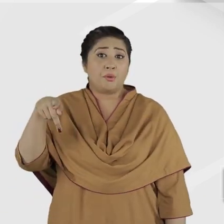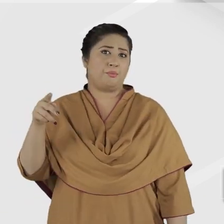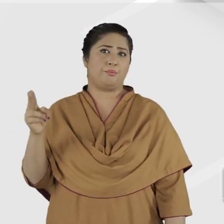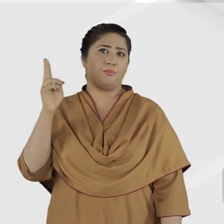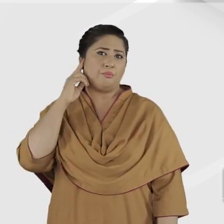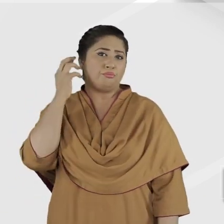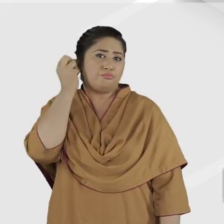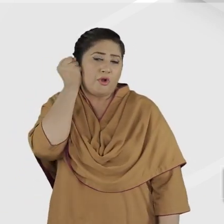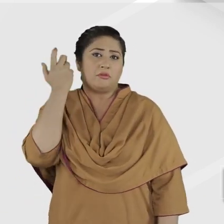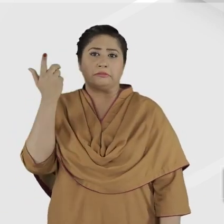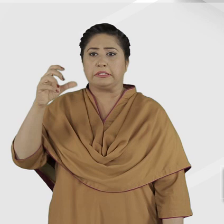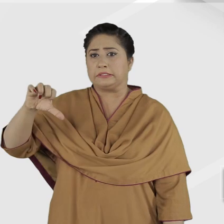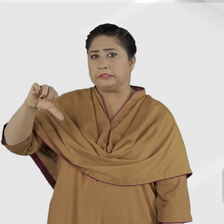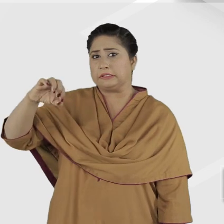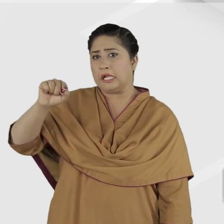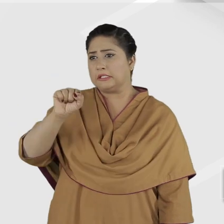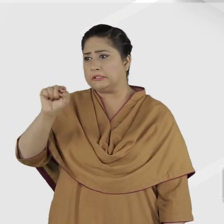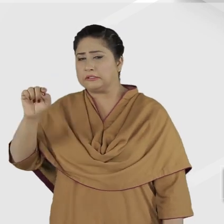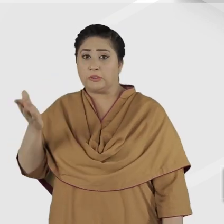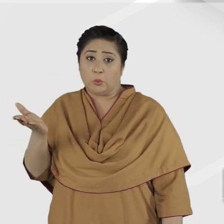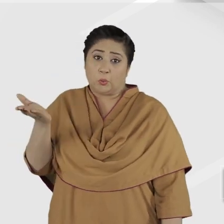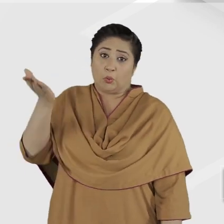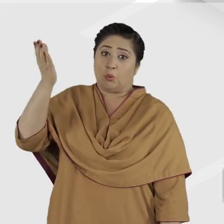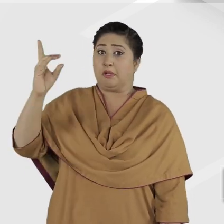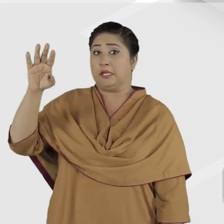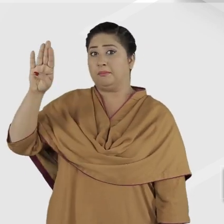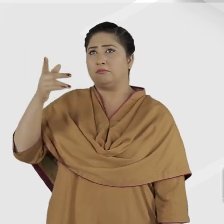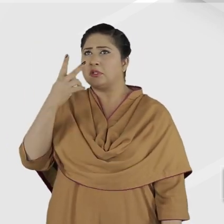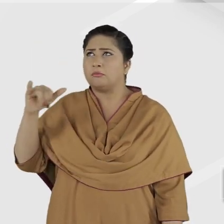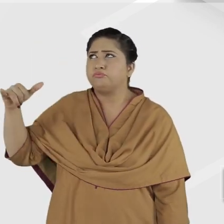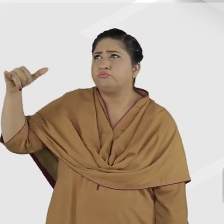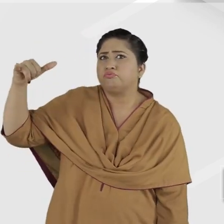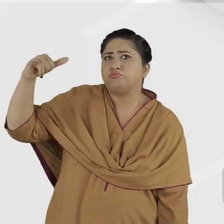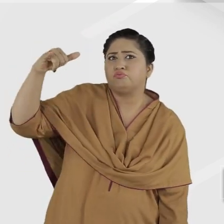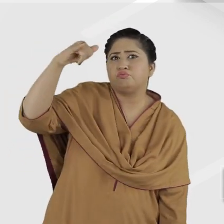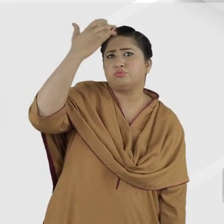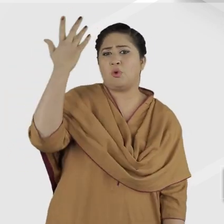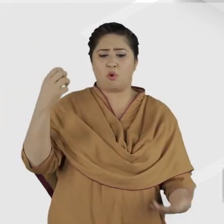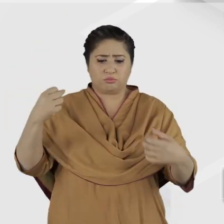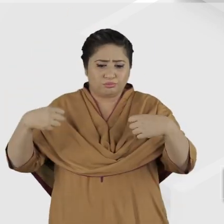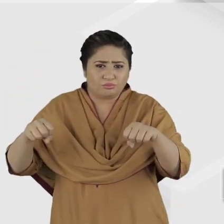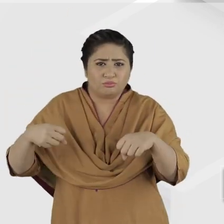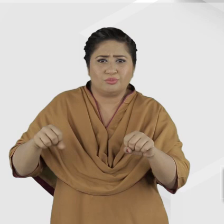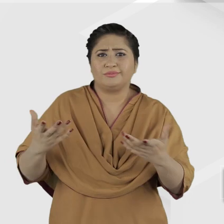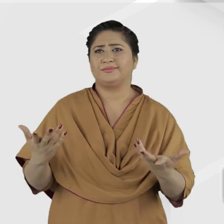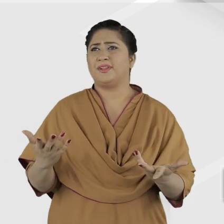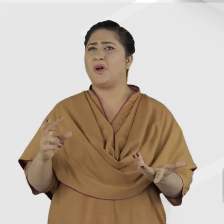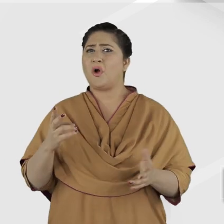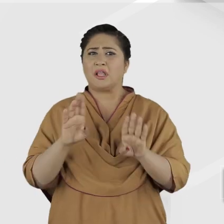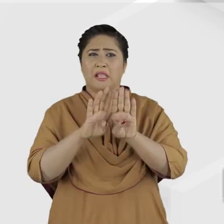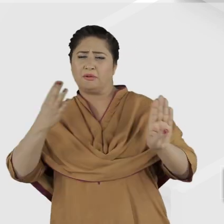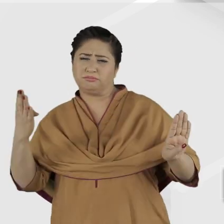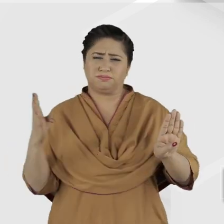Profound deafness is a 90 decibel or greater loss. Think of an airplane taking off or a motorcycle